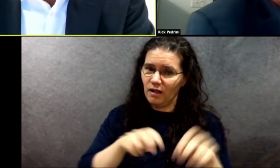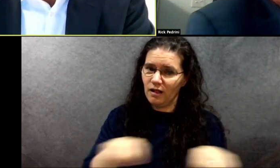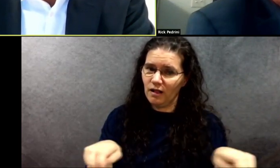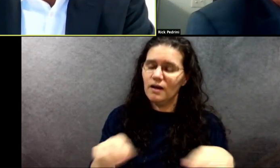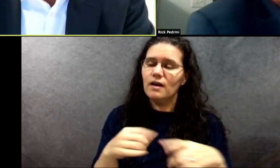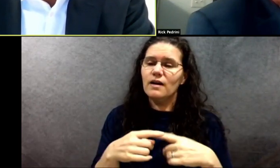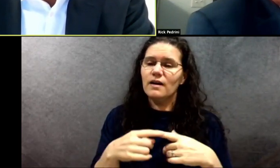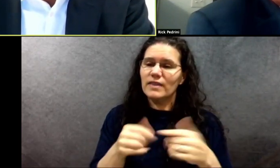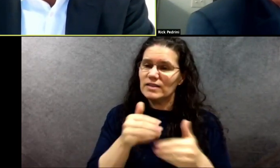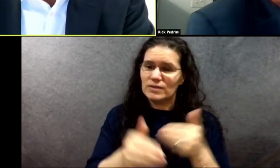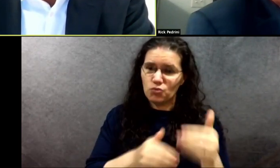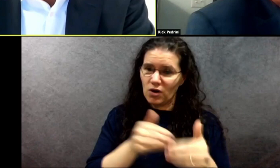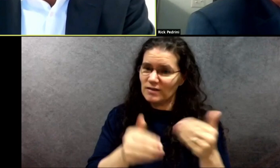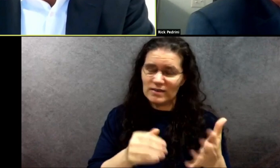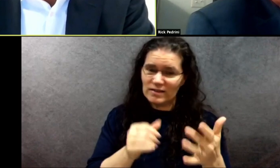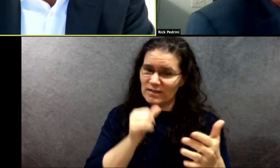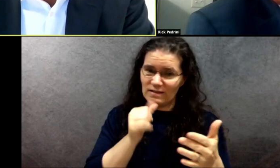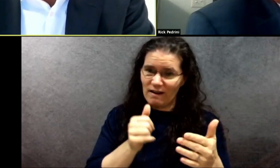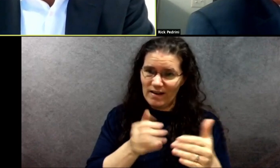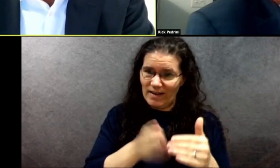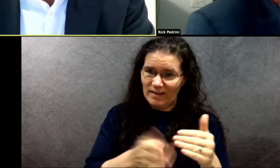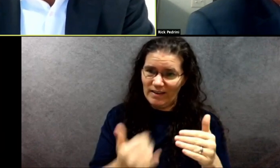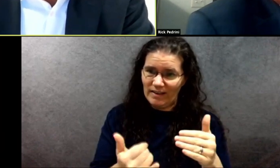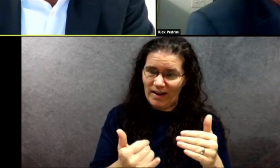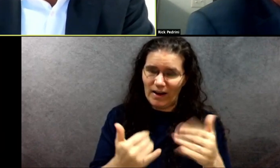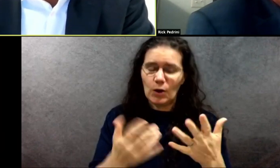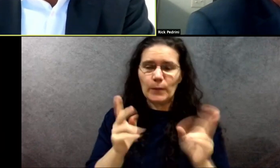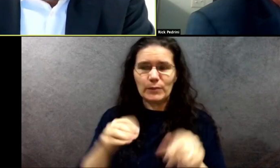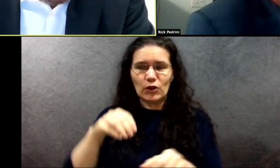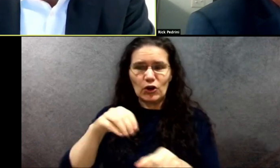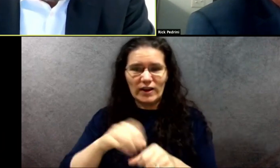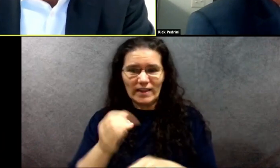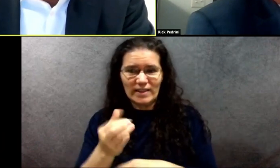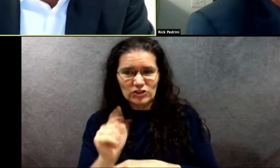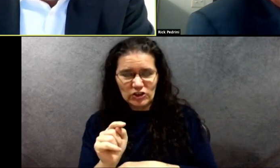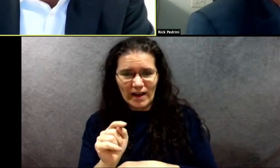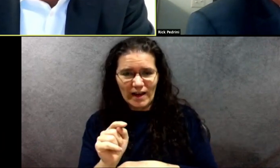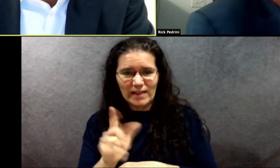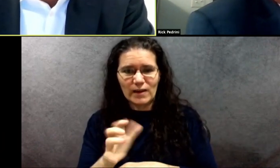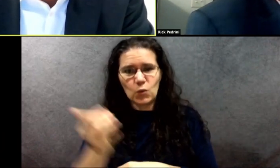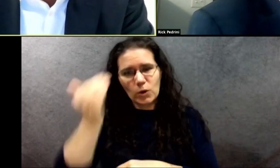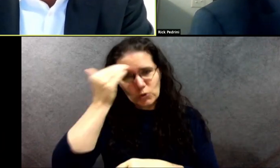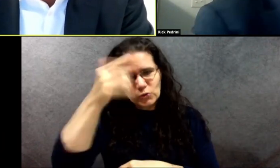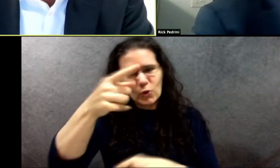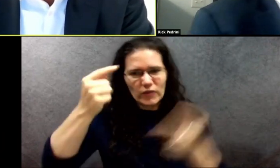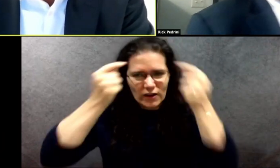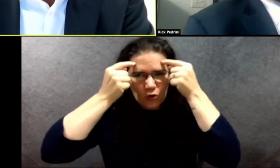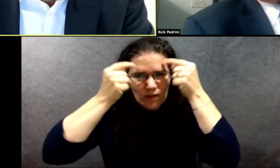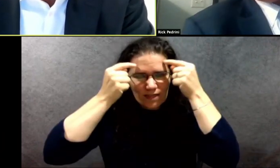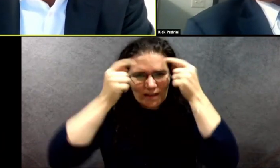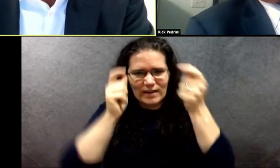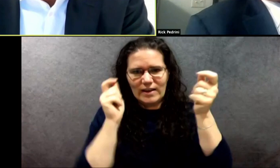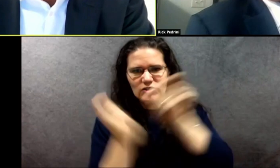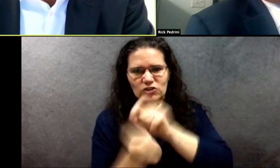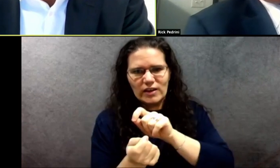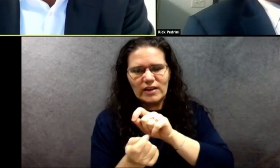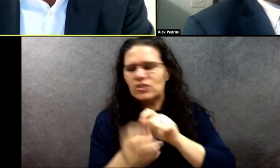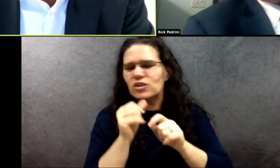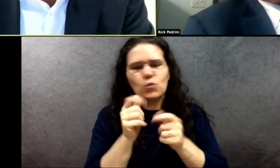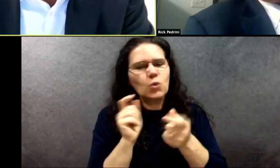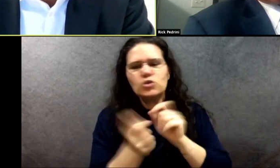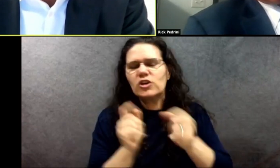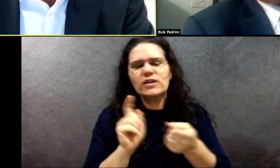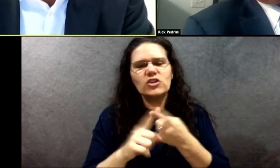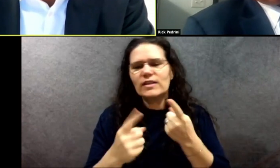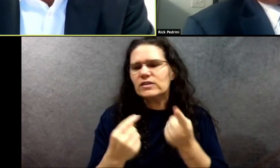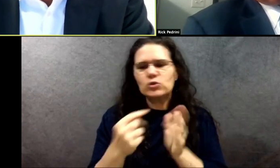chat and they want to know that you've changed and that your thinking has changed. And you don't get that unless you read some stuff, unless you engage people who are